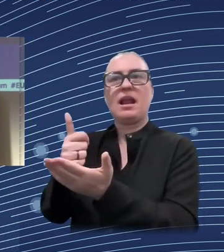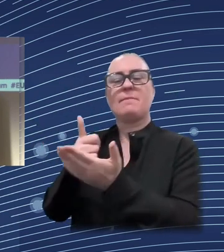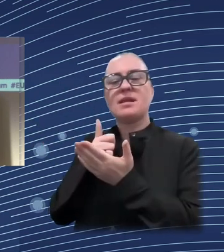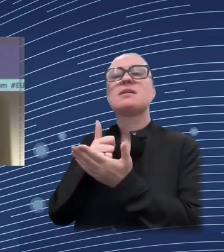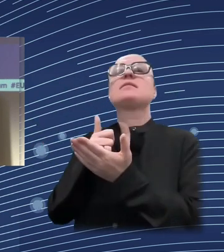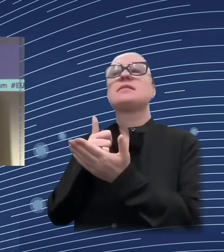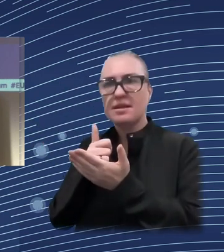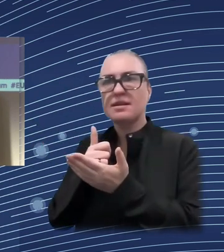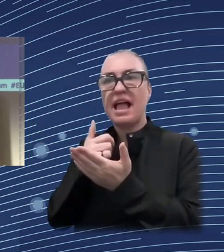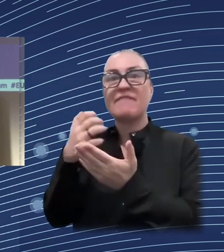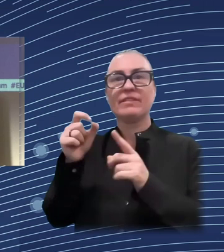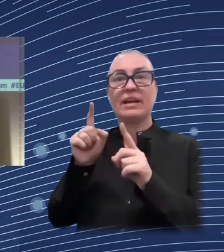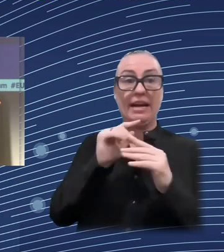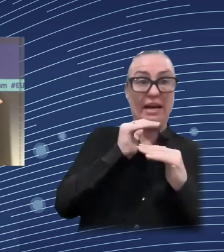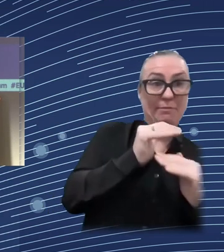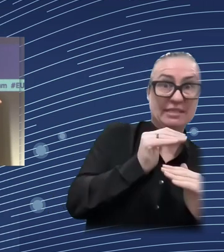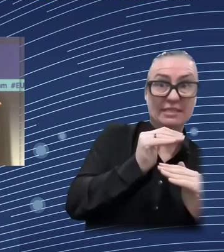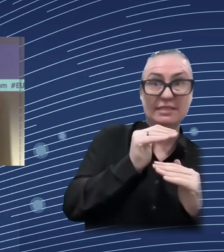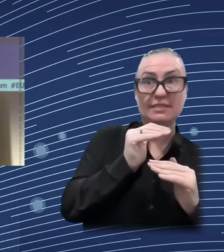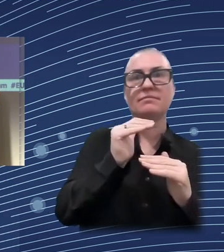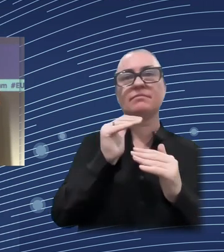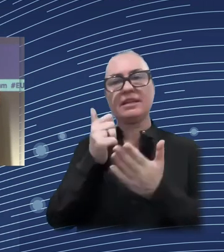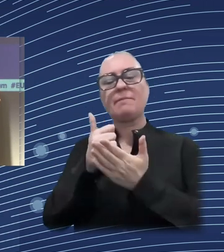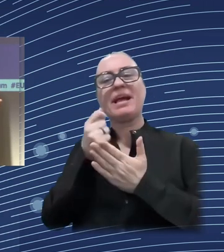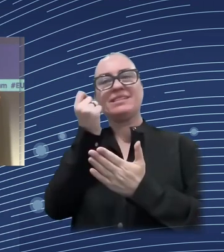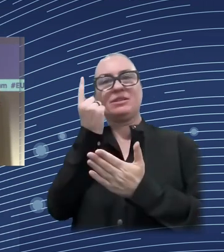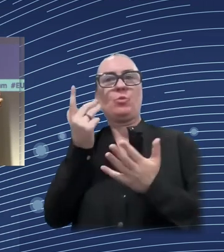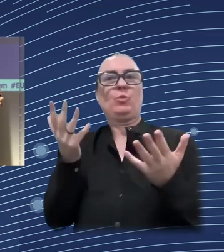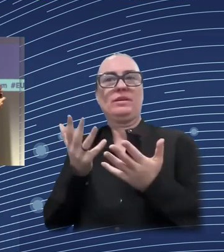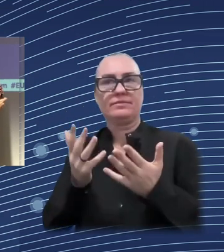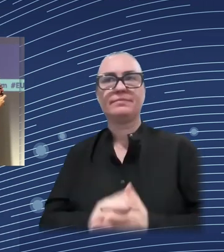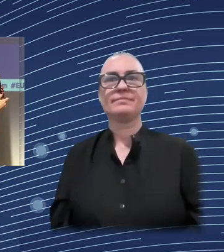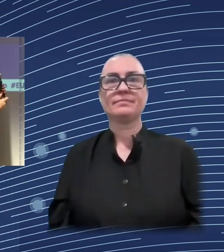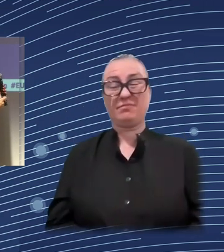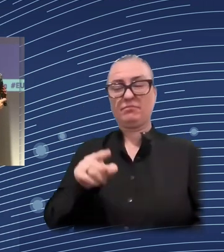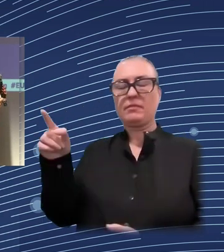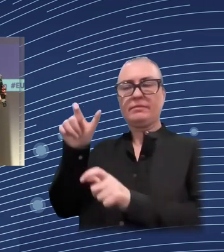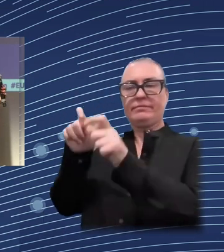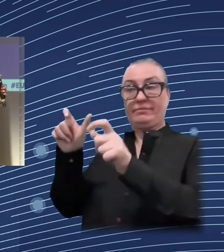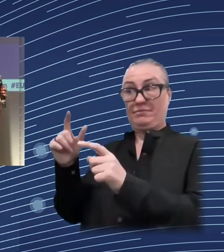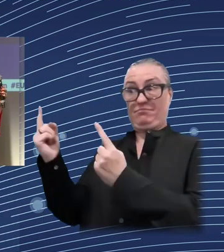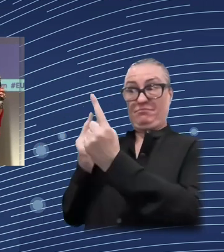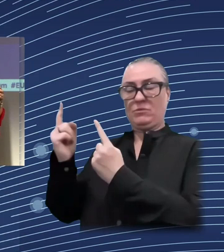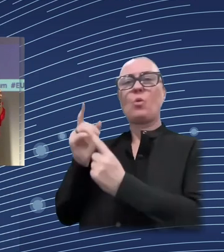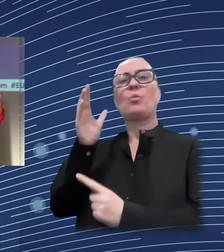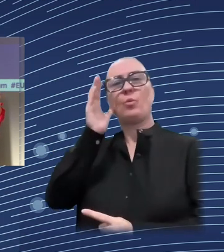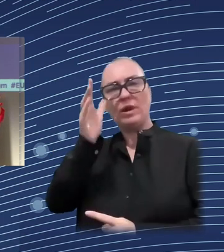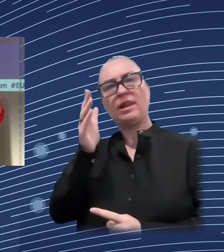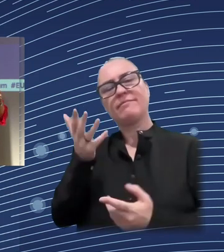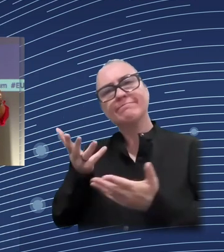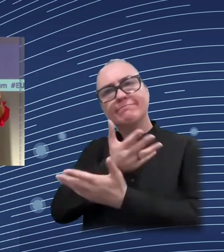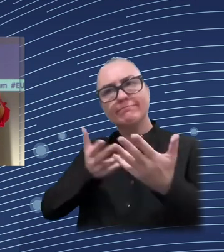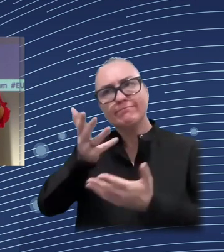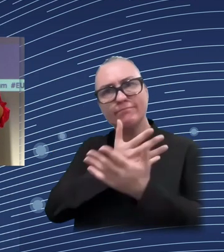two issues. One is really on the knowledge of digital transformation